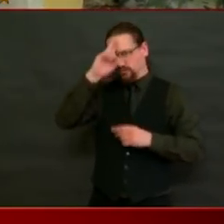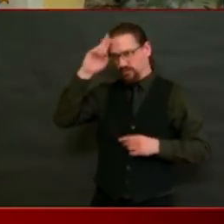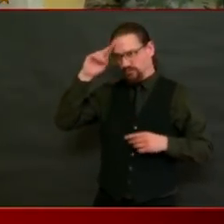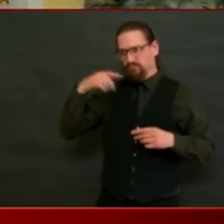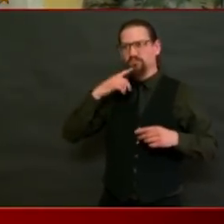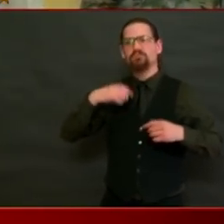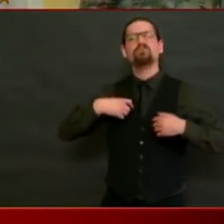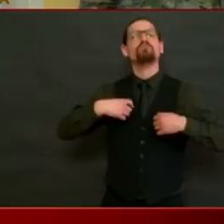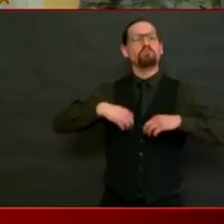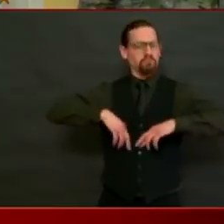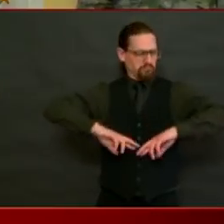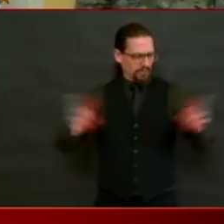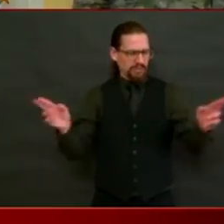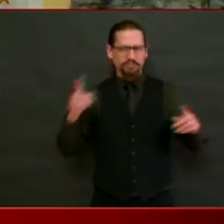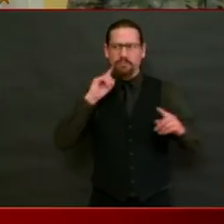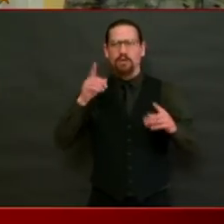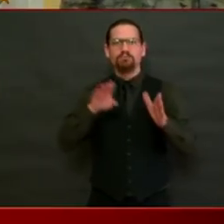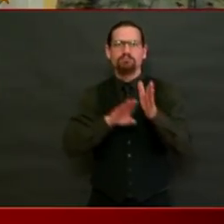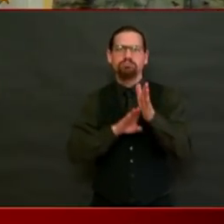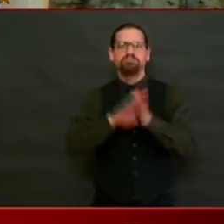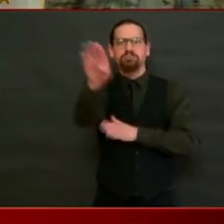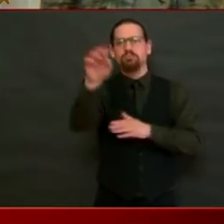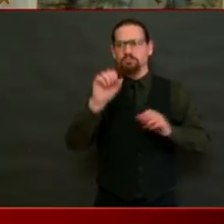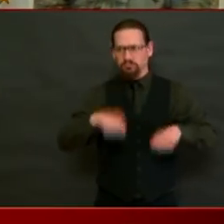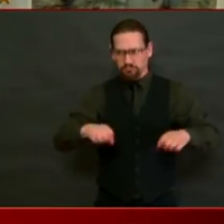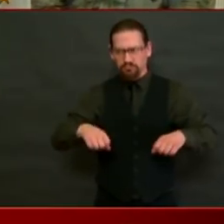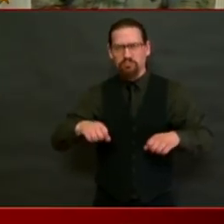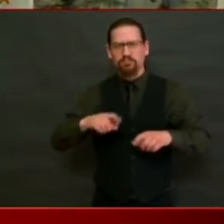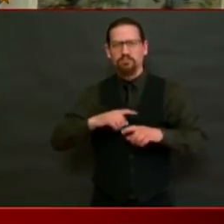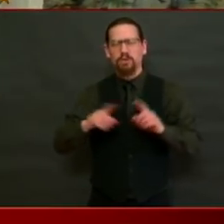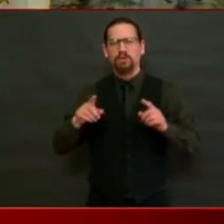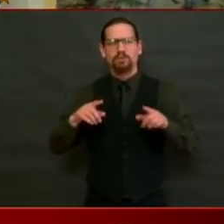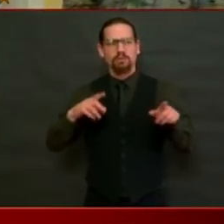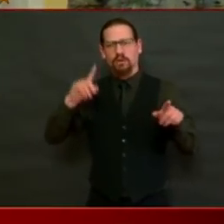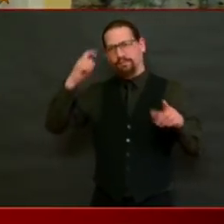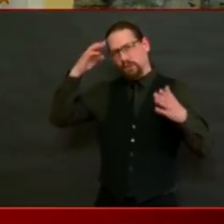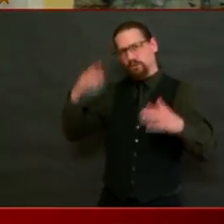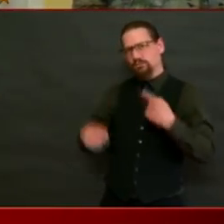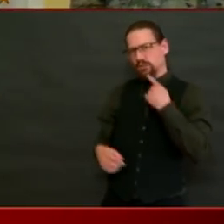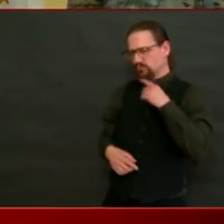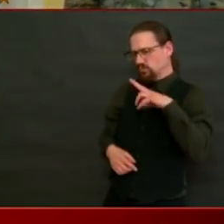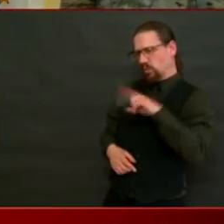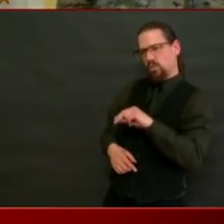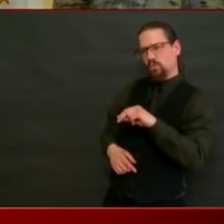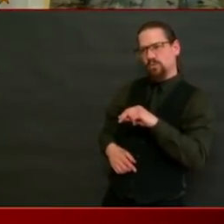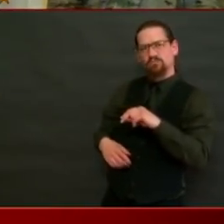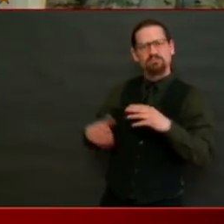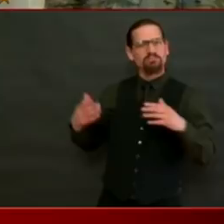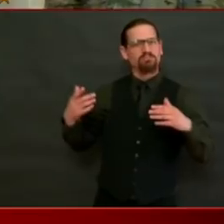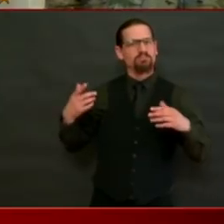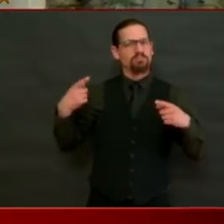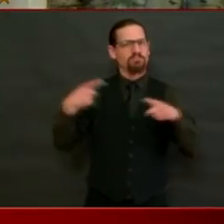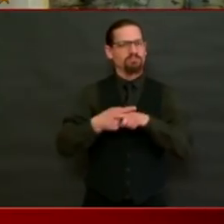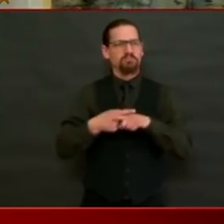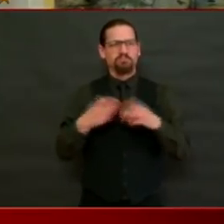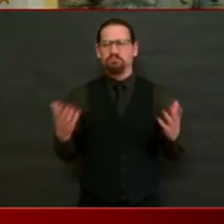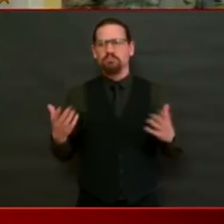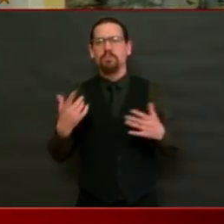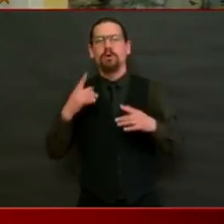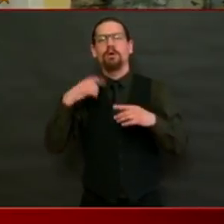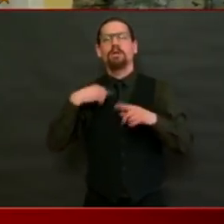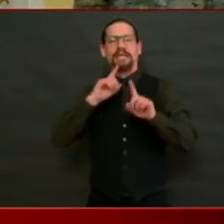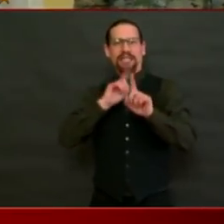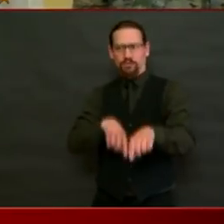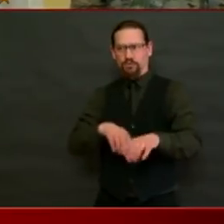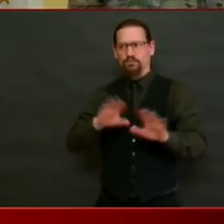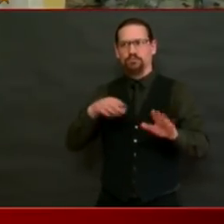characterizations? So I didn't hear what they said, but I'm quite confident we're on the same page because we talk pretty much every day. We are getting ready